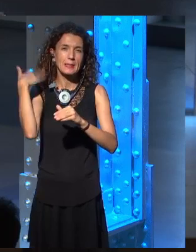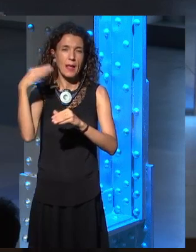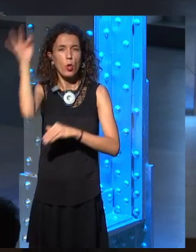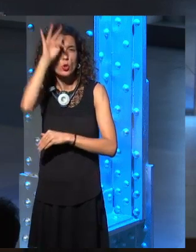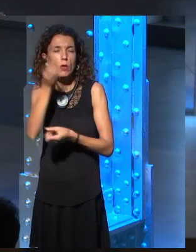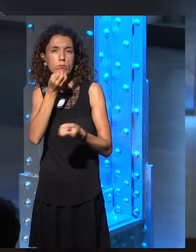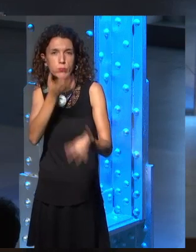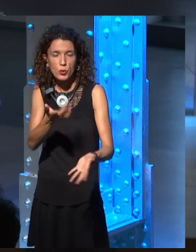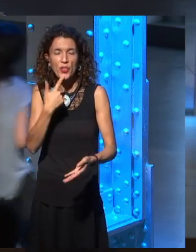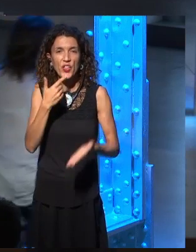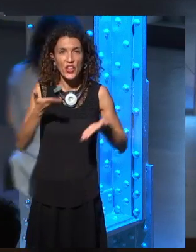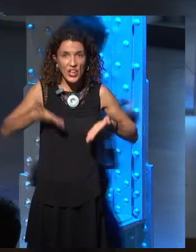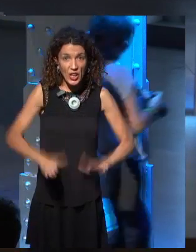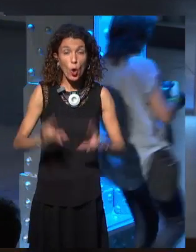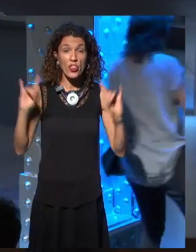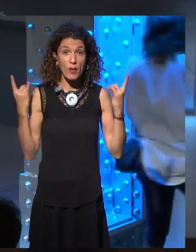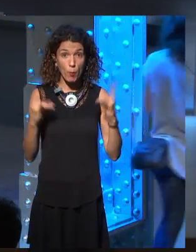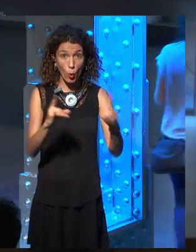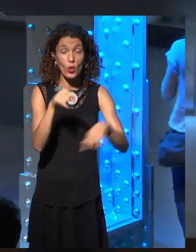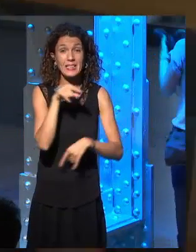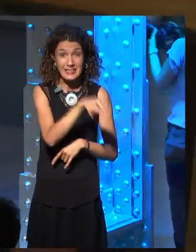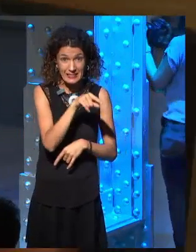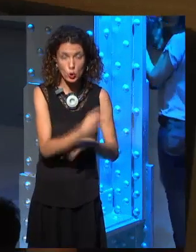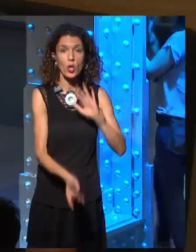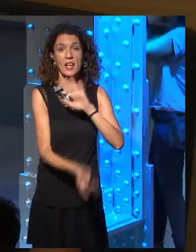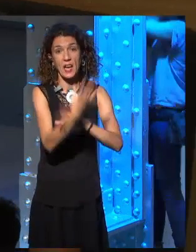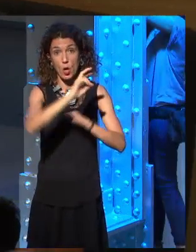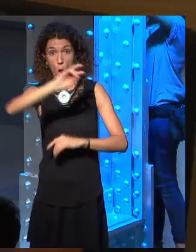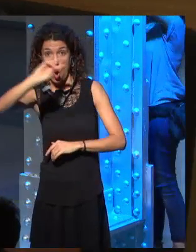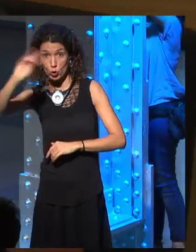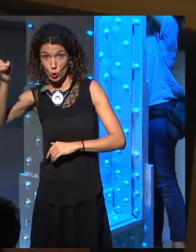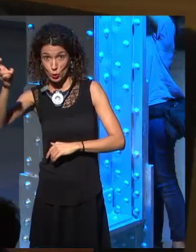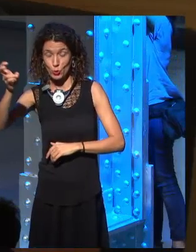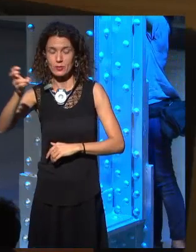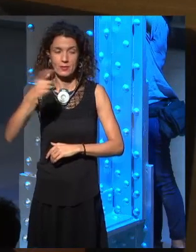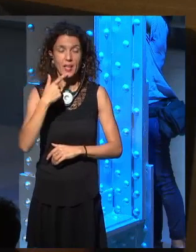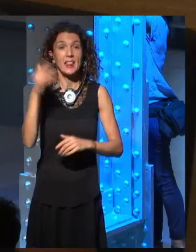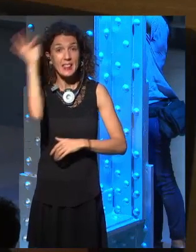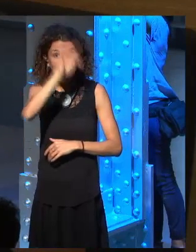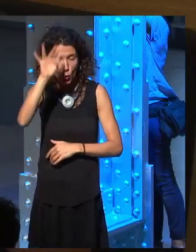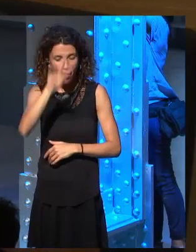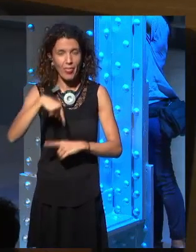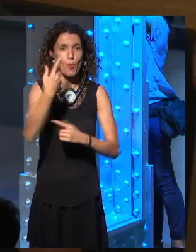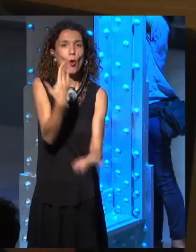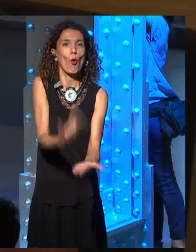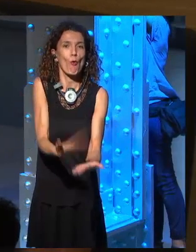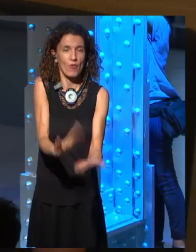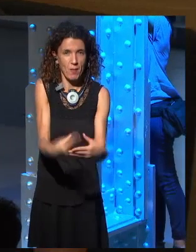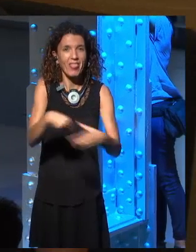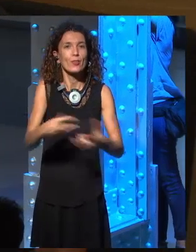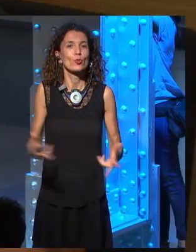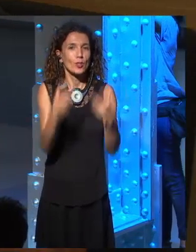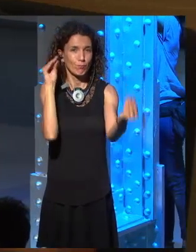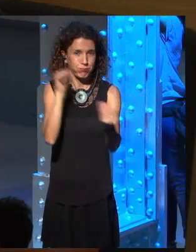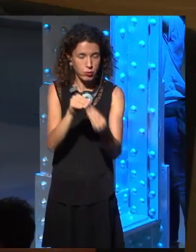There are some theories that you have and that you share. For instance, children of the forest were the ones creating the others,